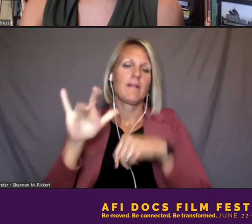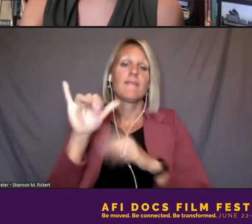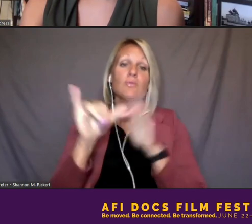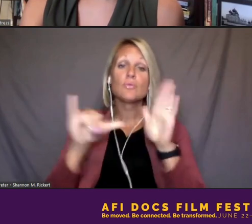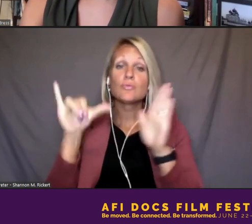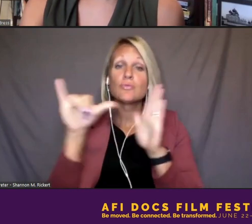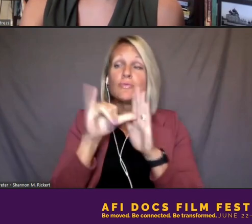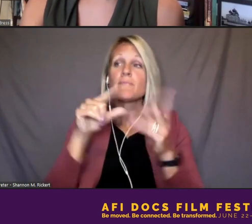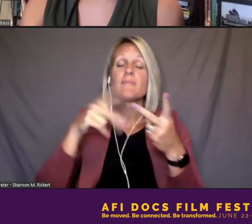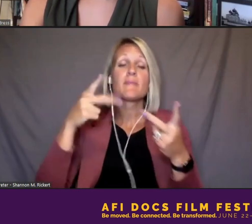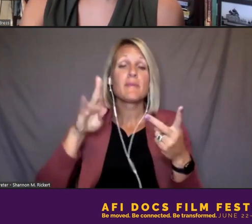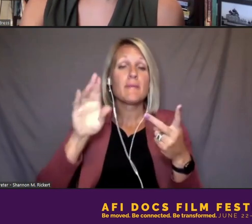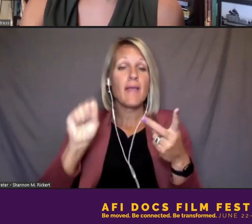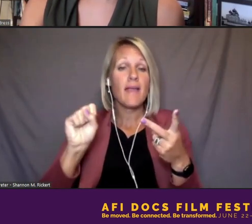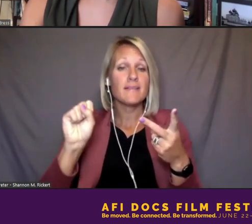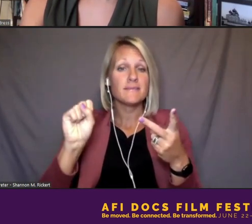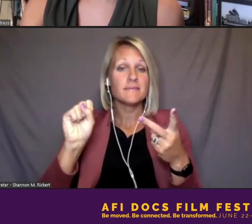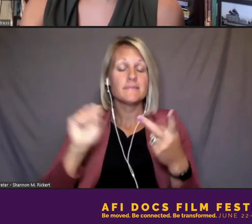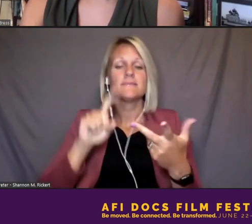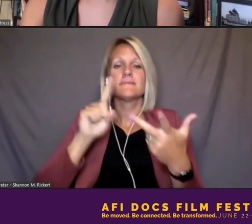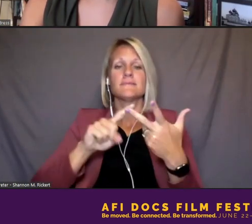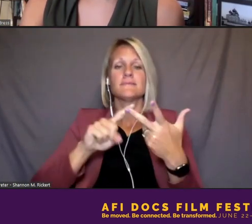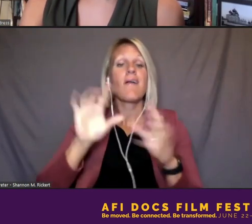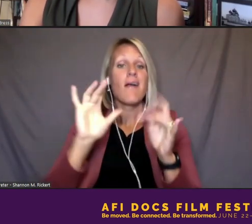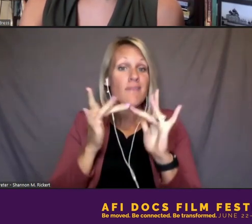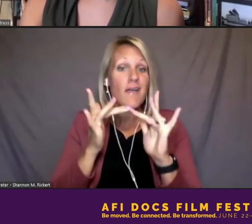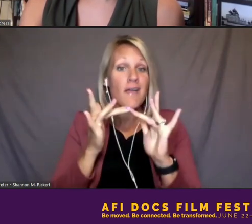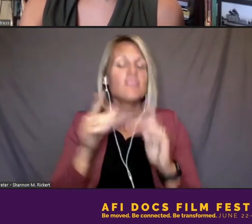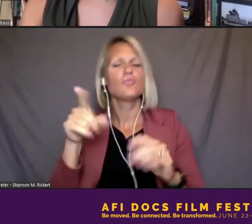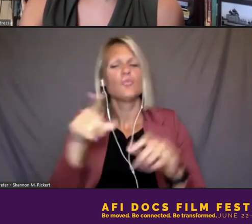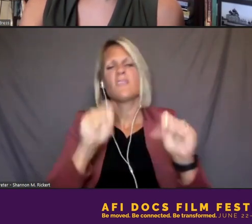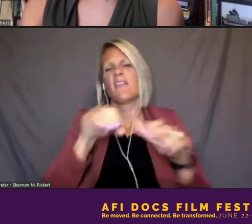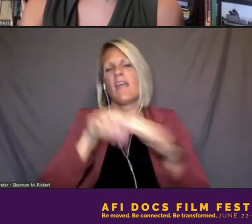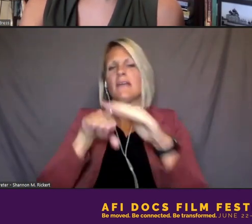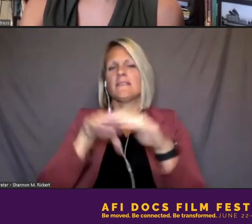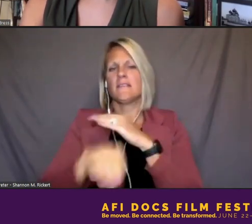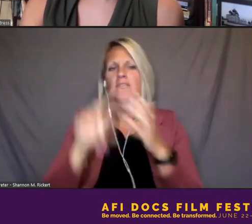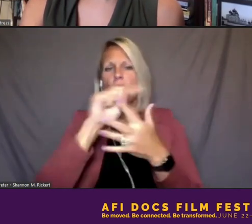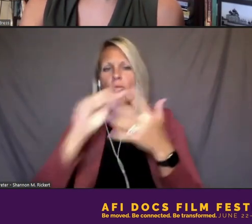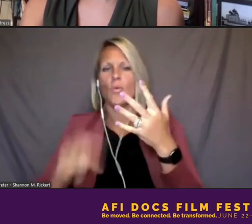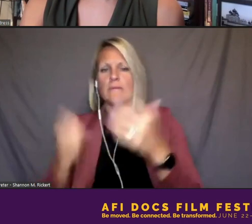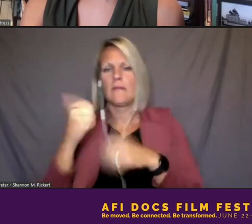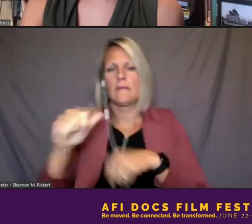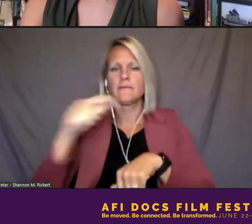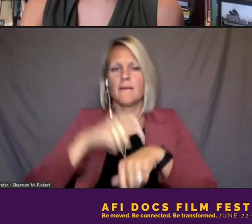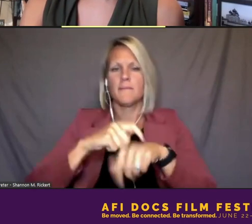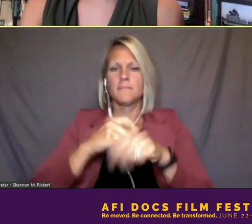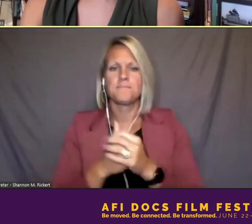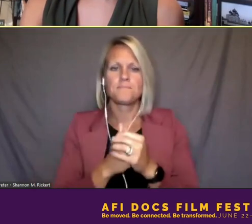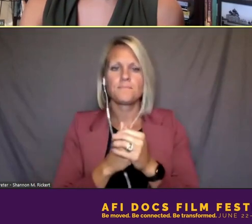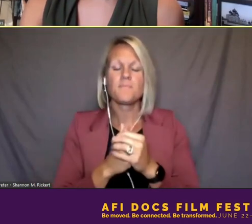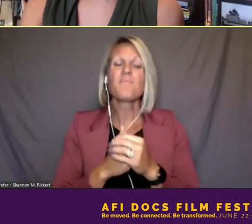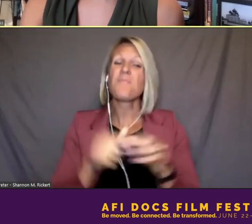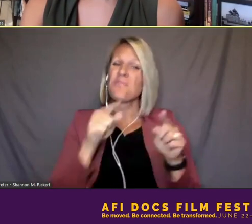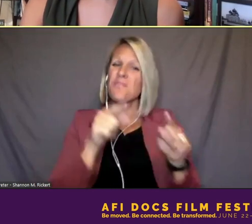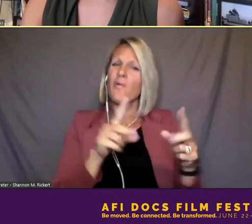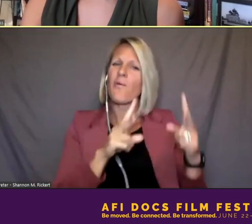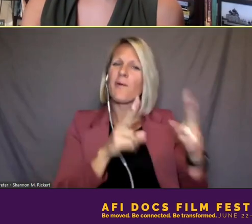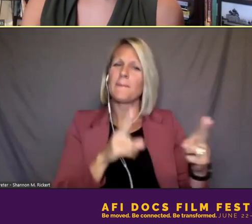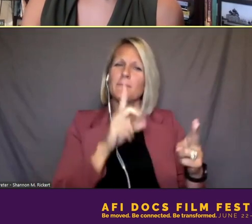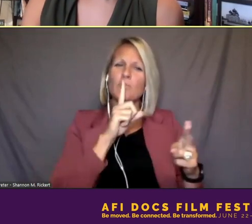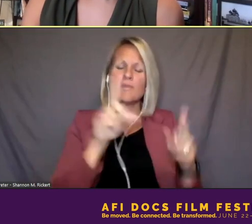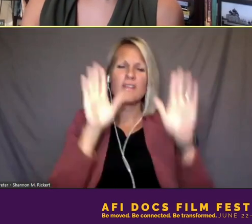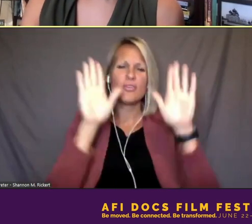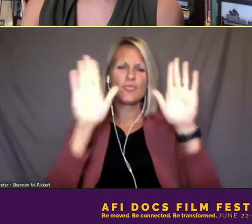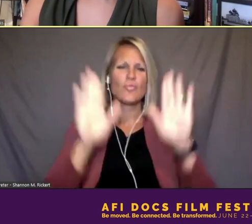platform. They're online, so you can access them. This this clip is really great because I